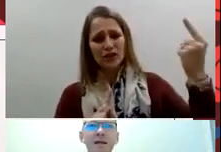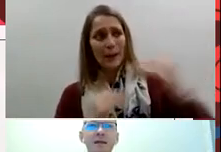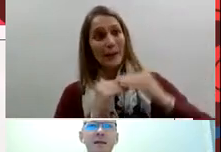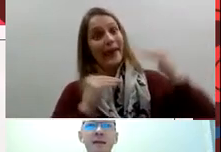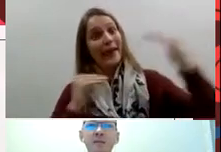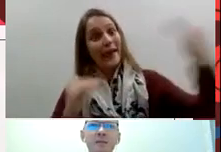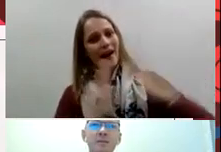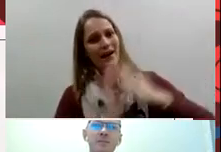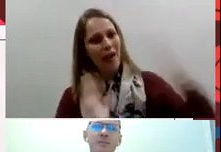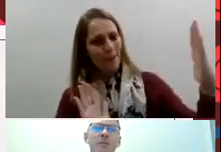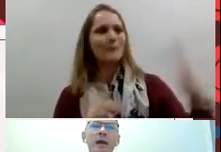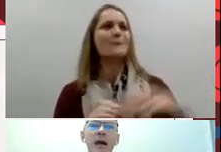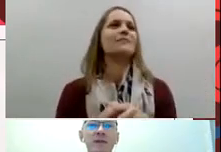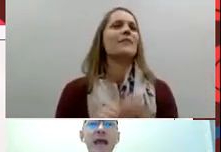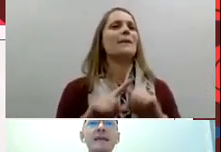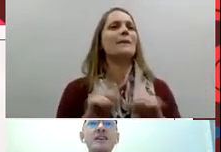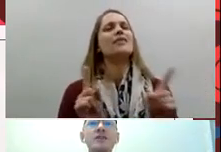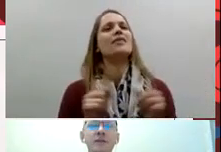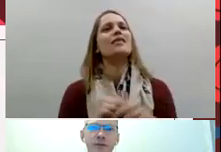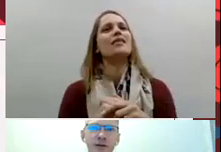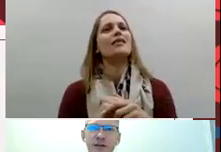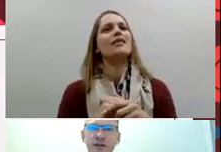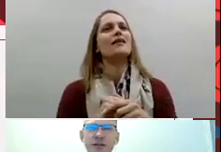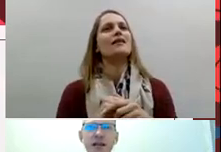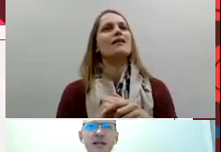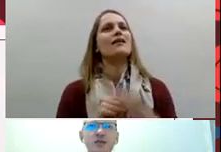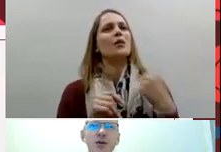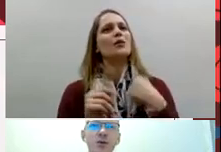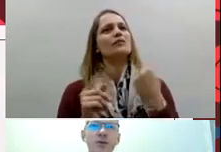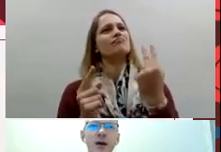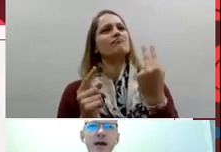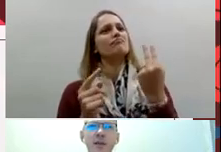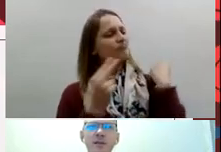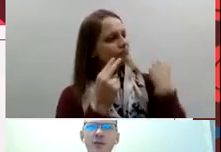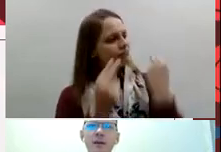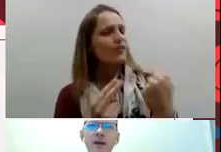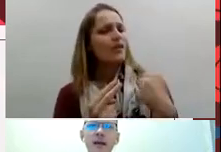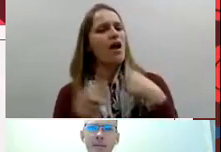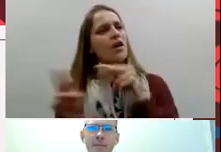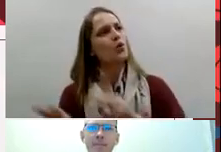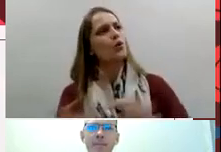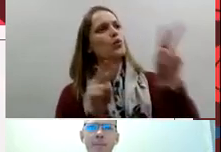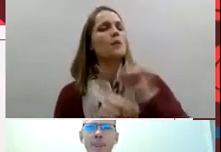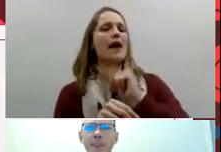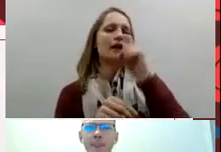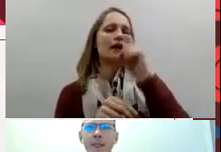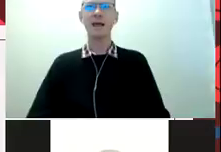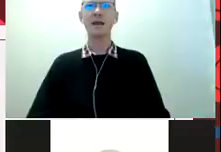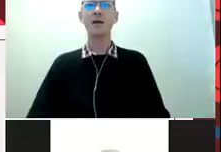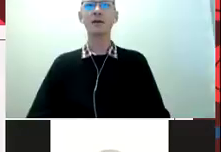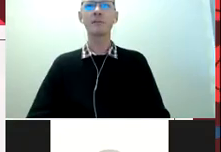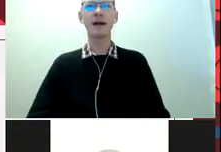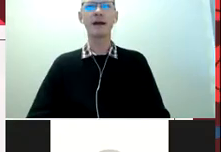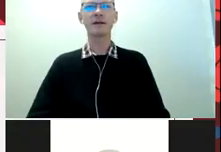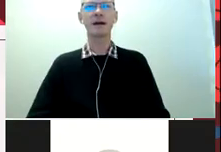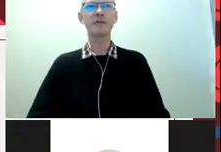and it's we have an eight year difference she's eight years older than I am it's quite a big gap and